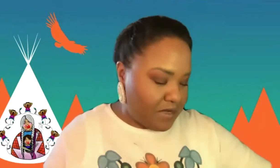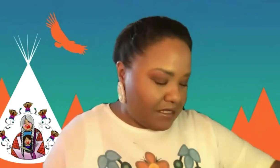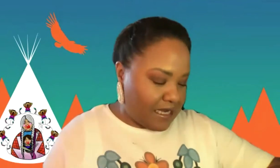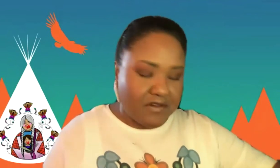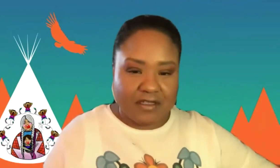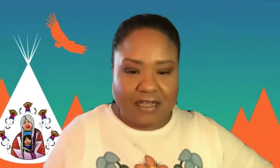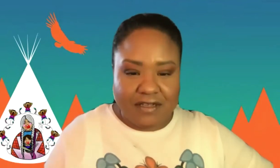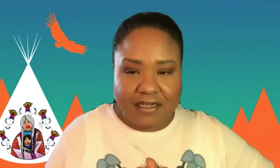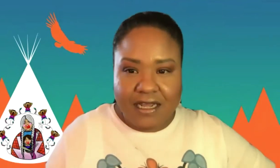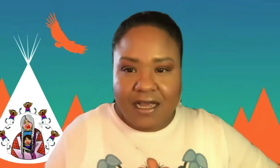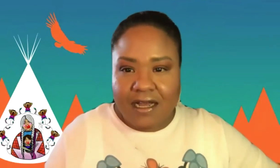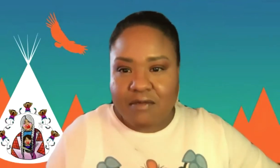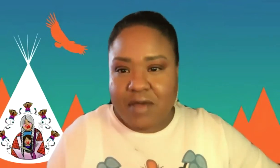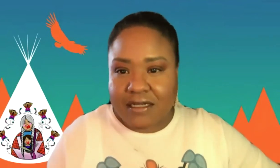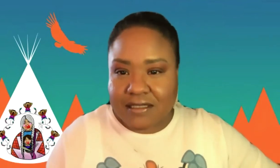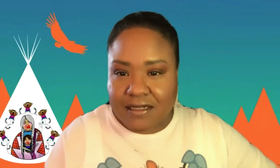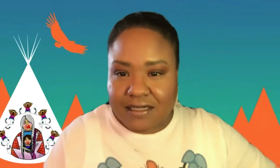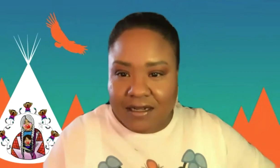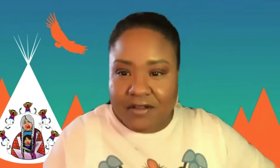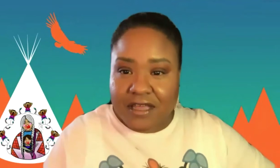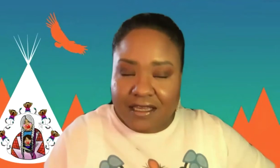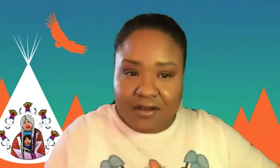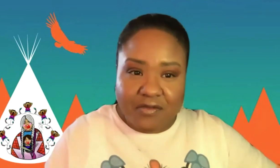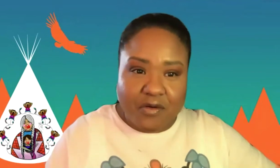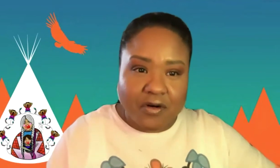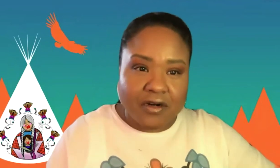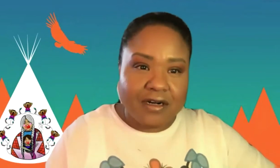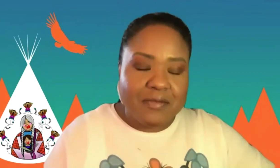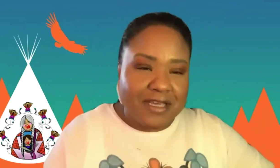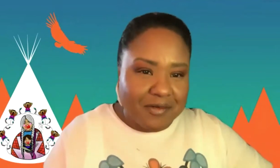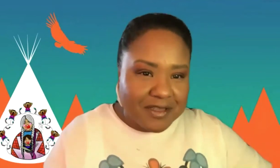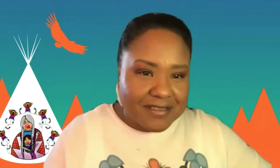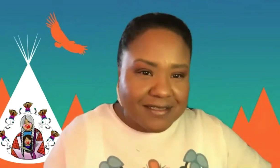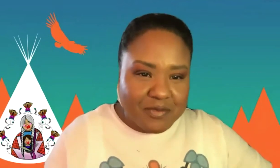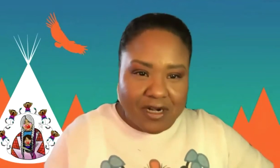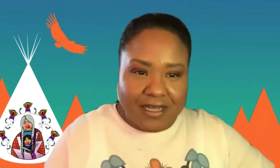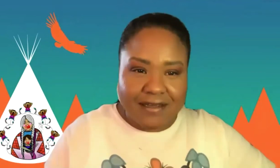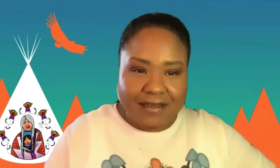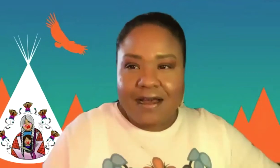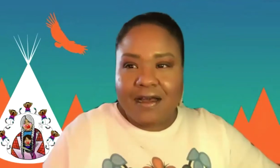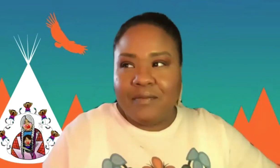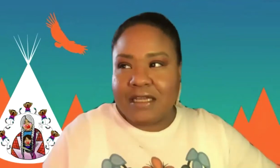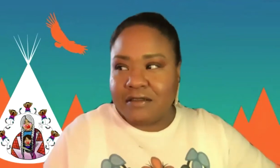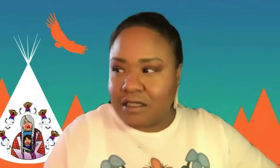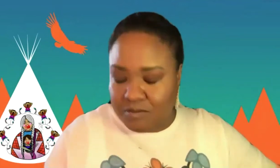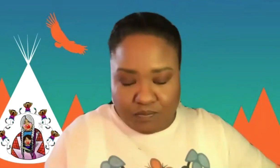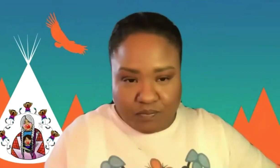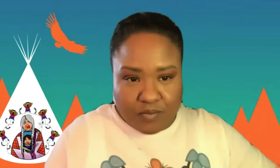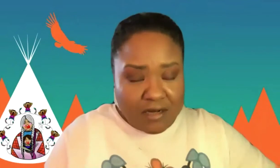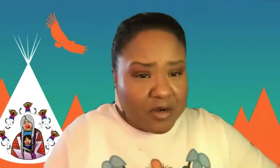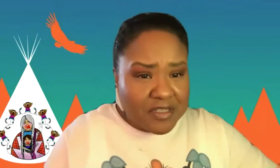several minutes after 11. thank you for being with us this morning um in